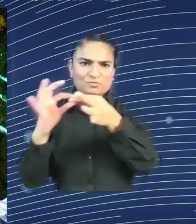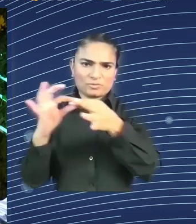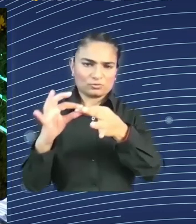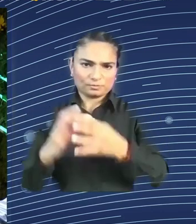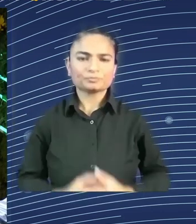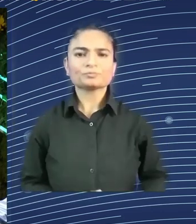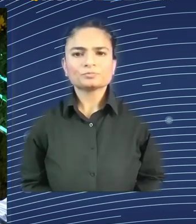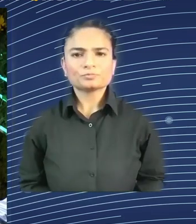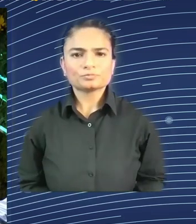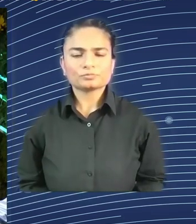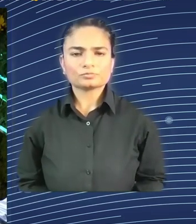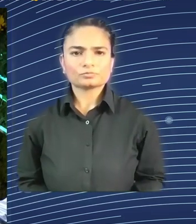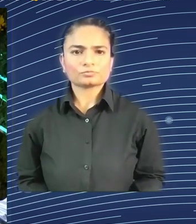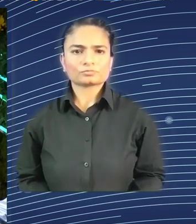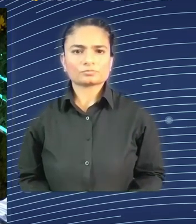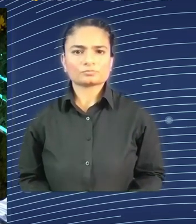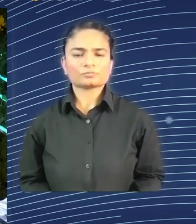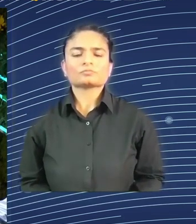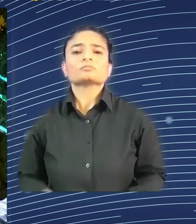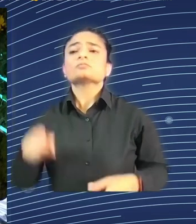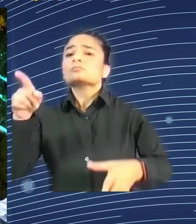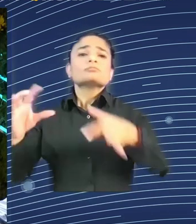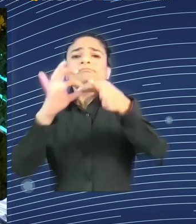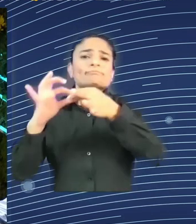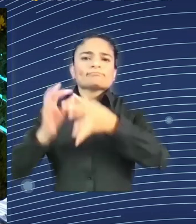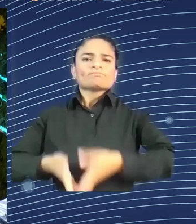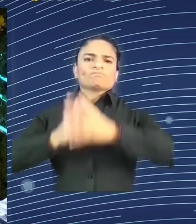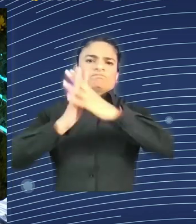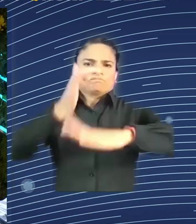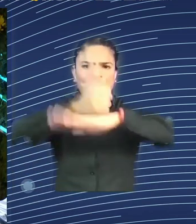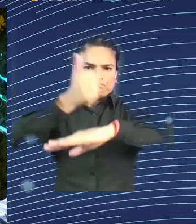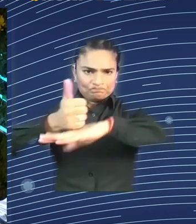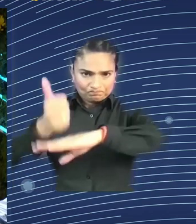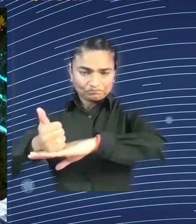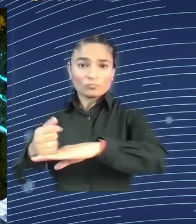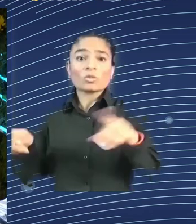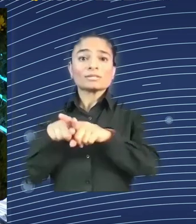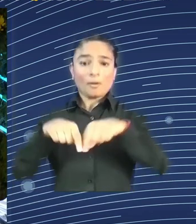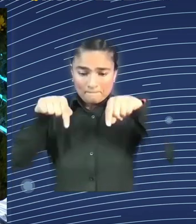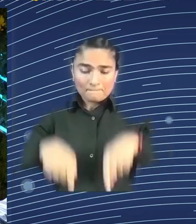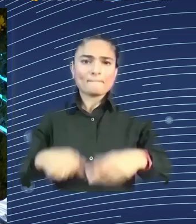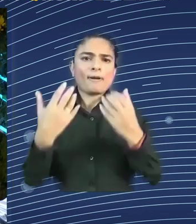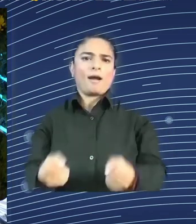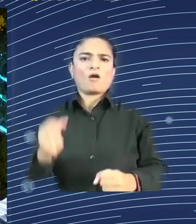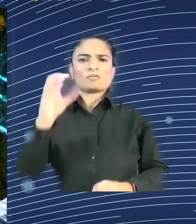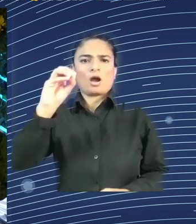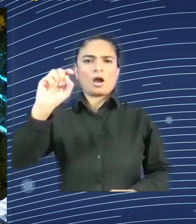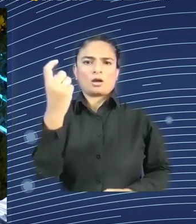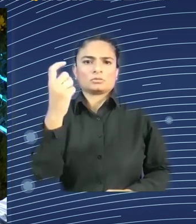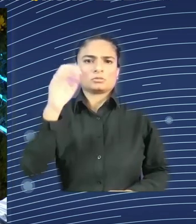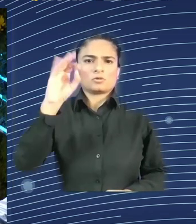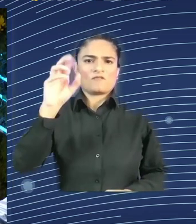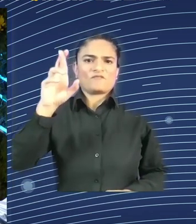we had Oxford as the only European university on place. And here, I think there